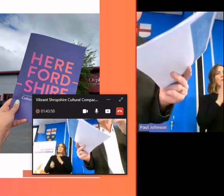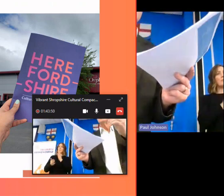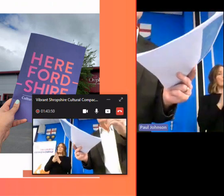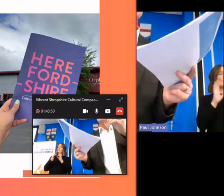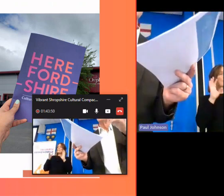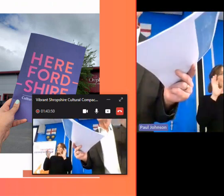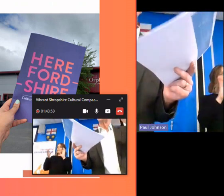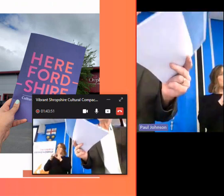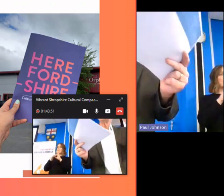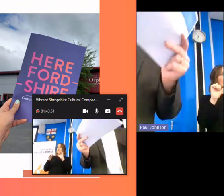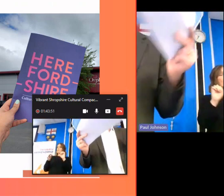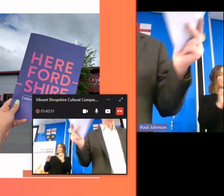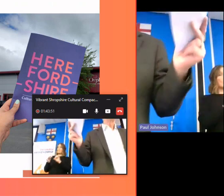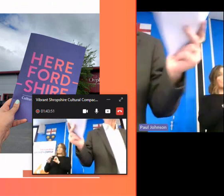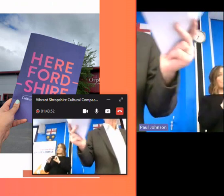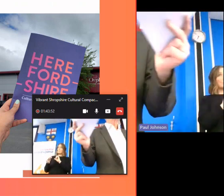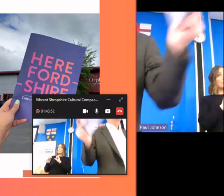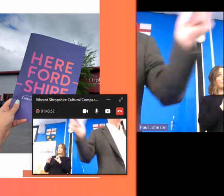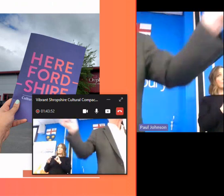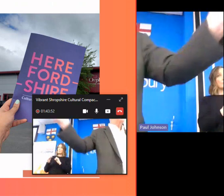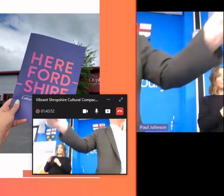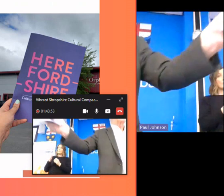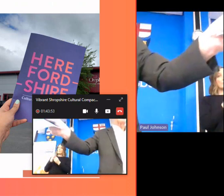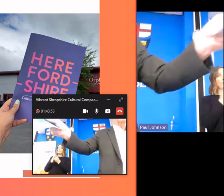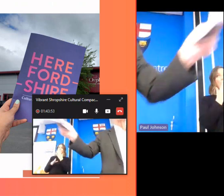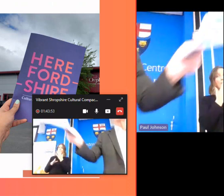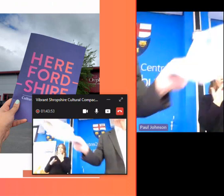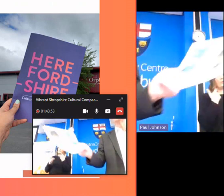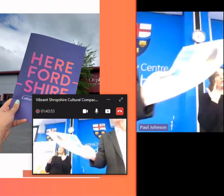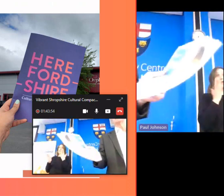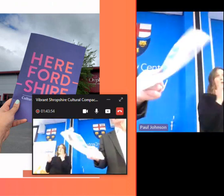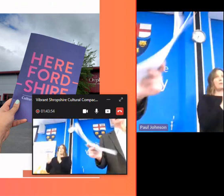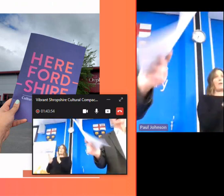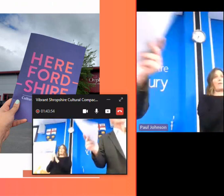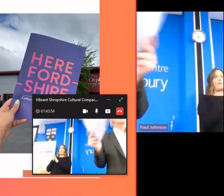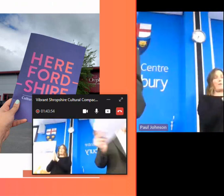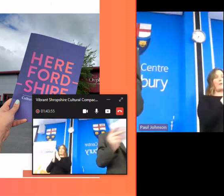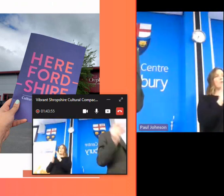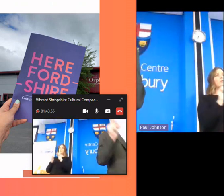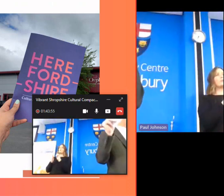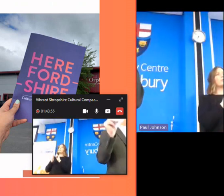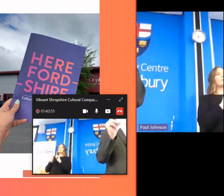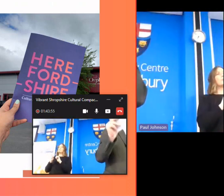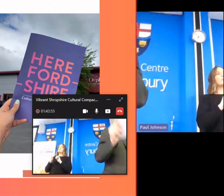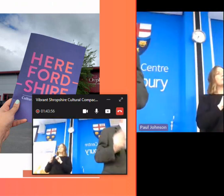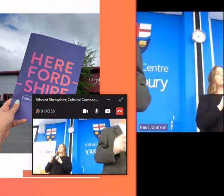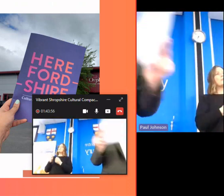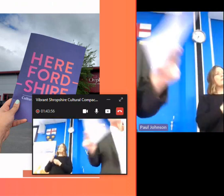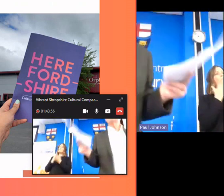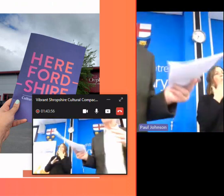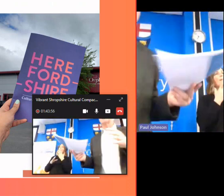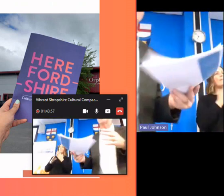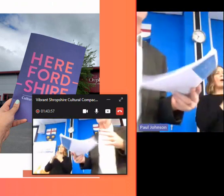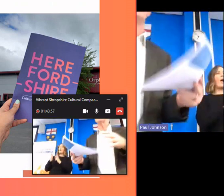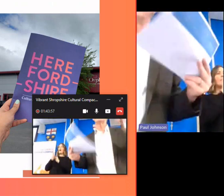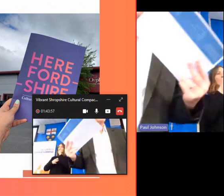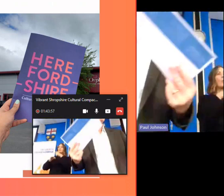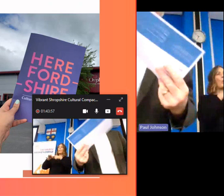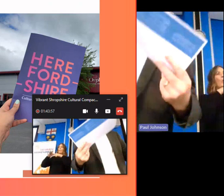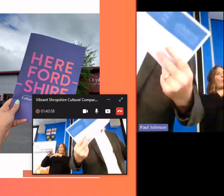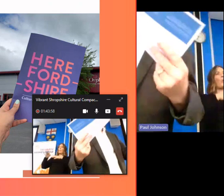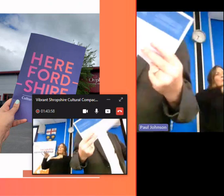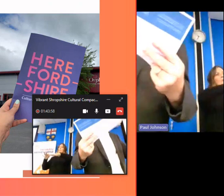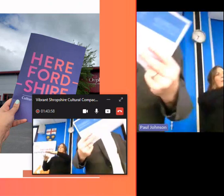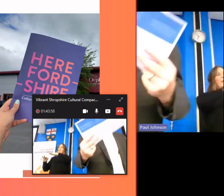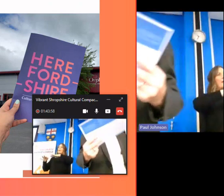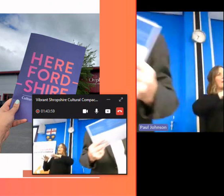to do with should we try and develop this was just hereford uh a cultural quarter sounded a bit grand for